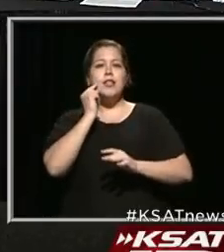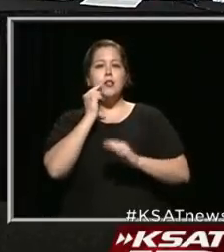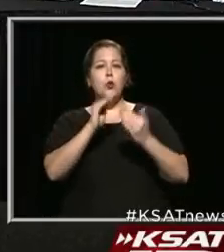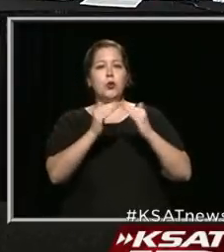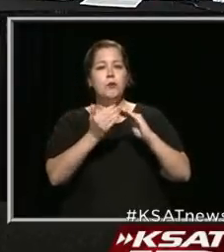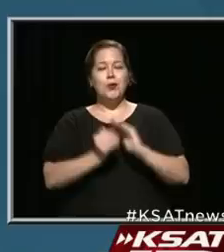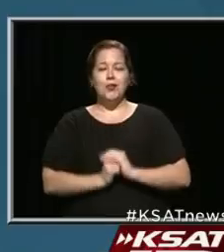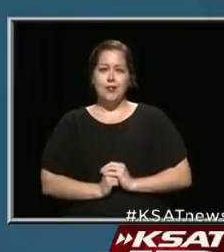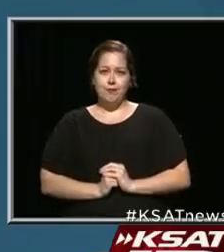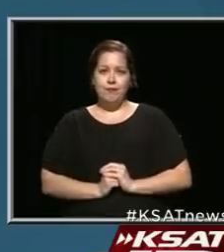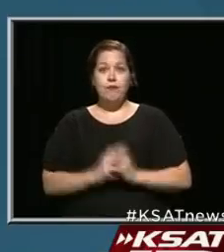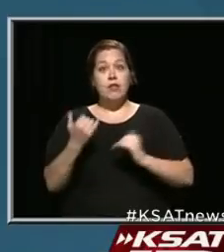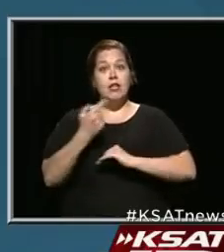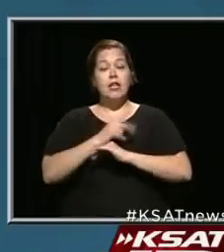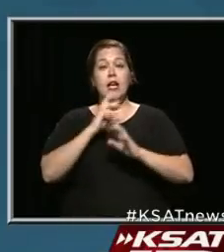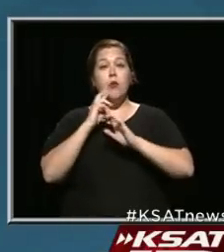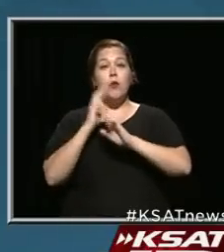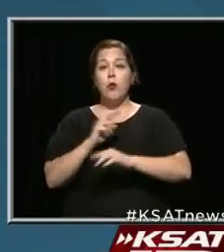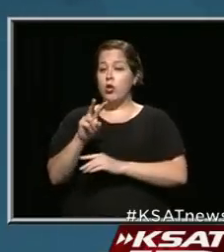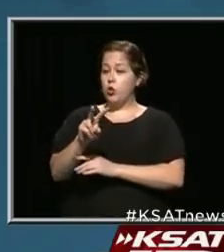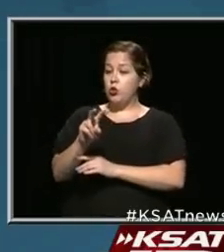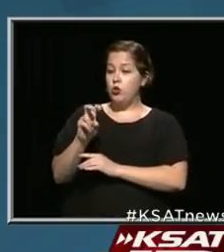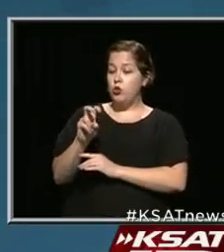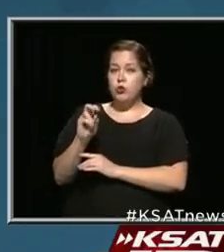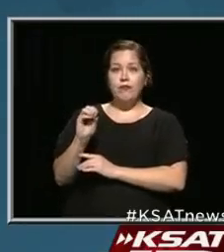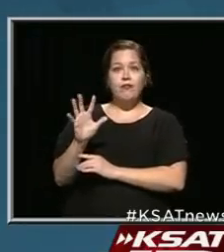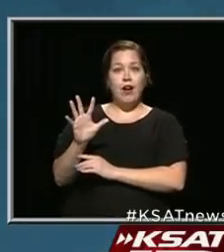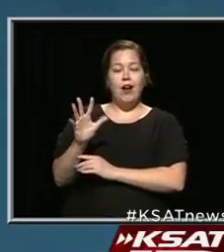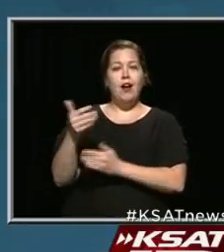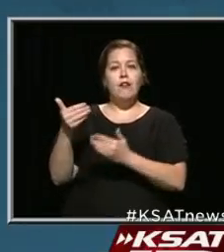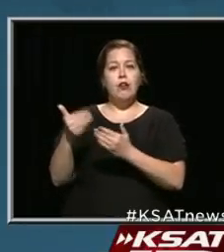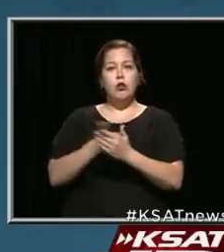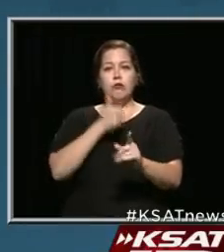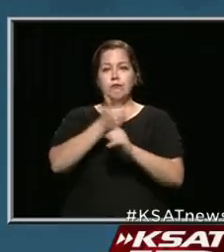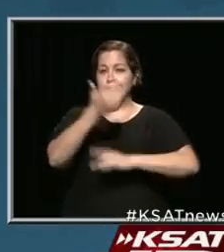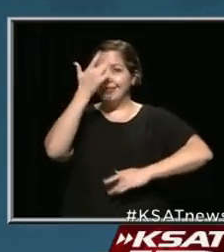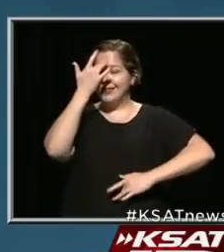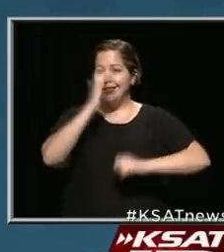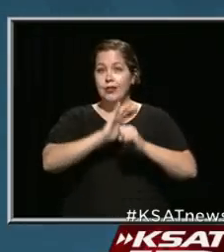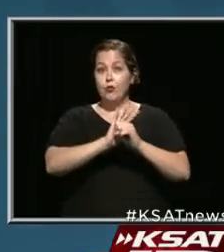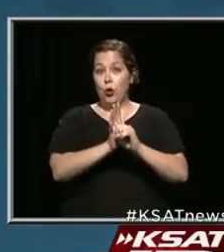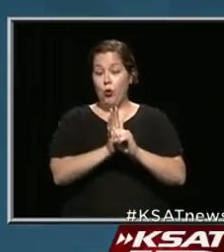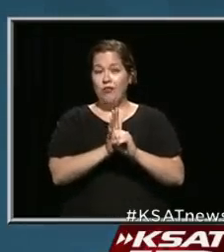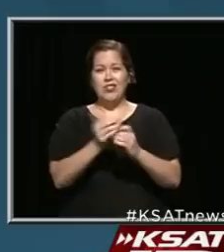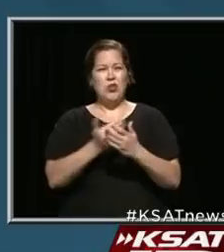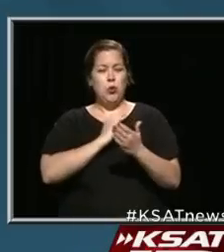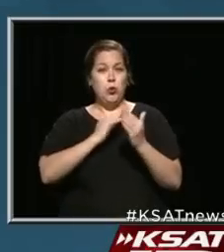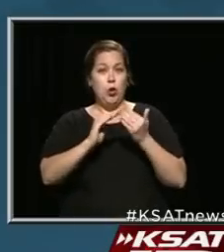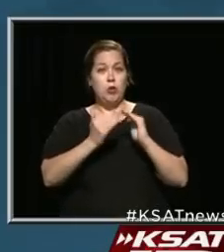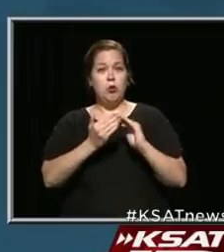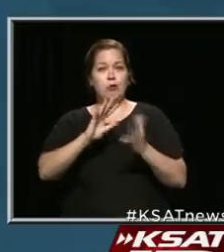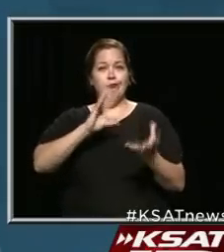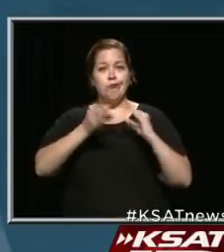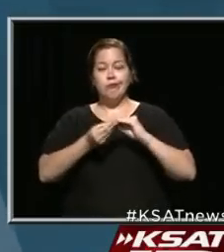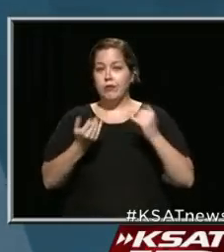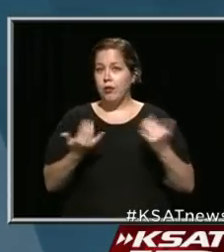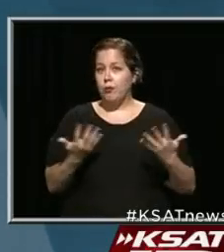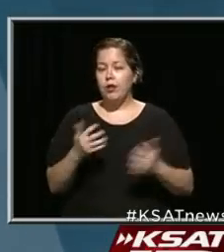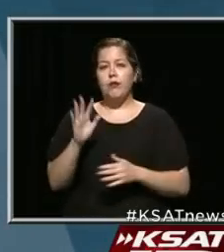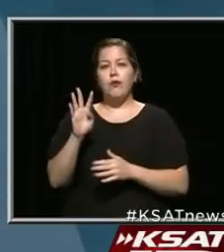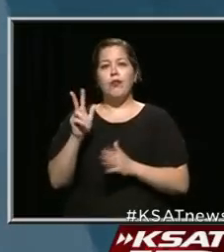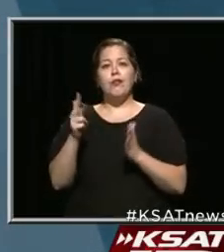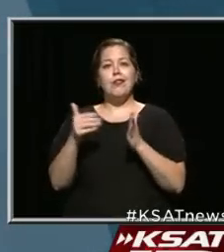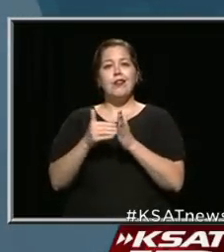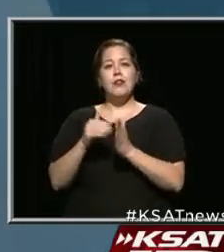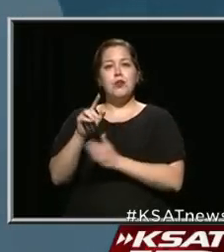community. Today we're reporting 205 cases of COVID-19 new to our community, which brings our total to 43